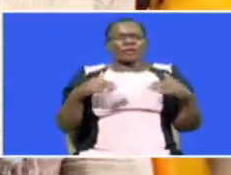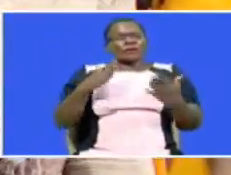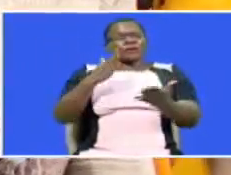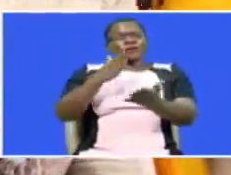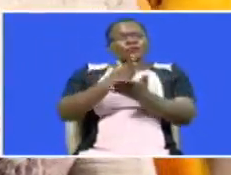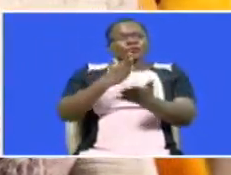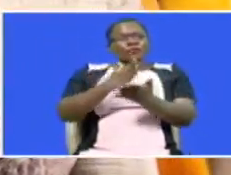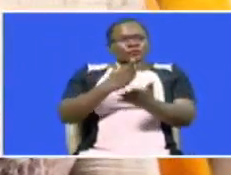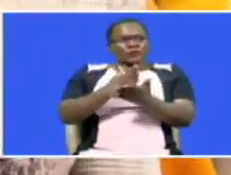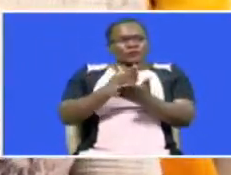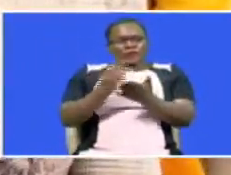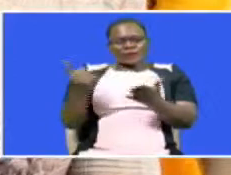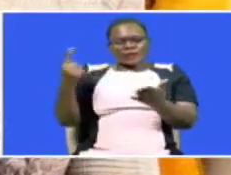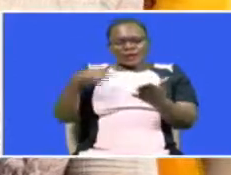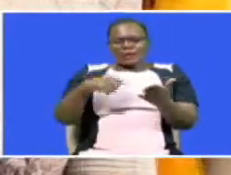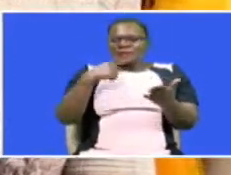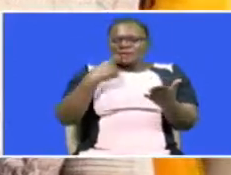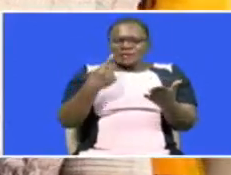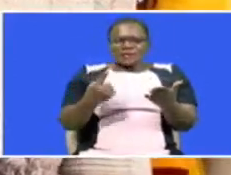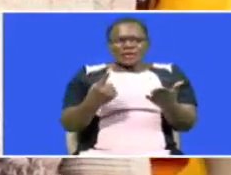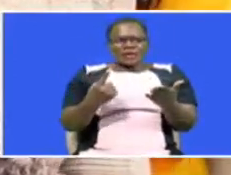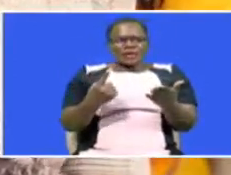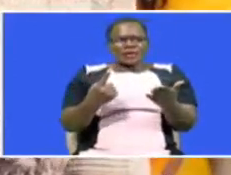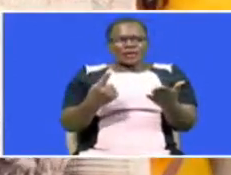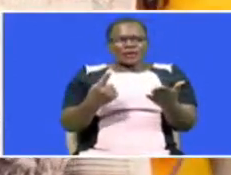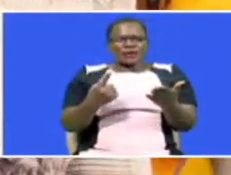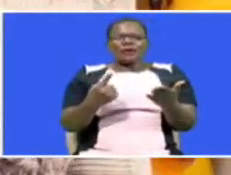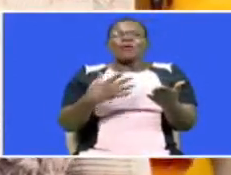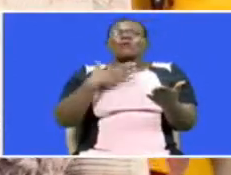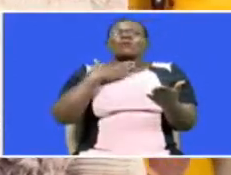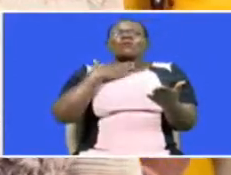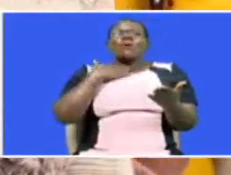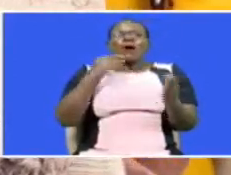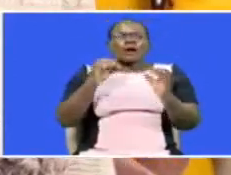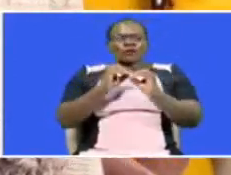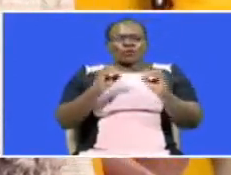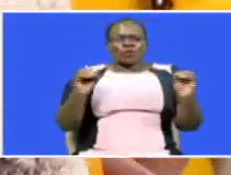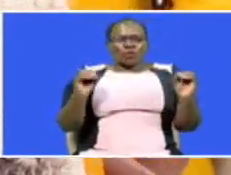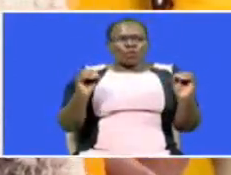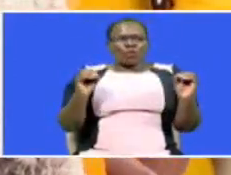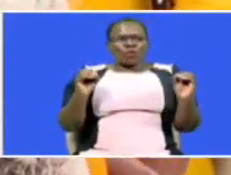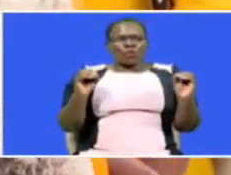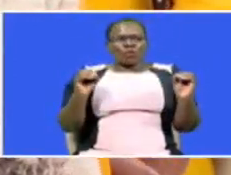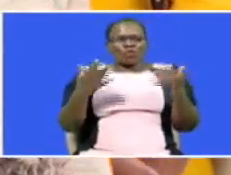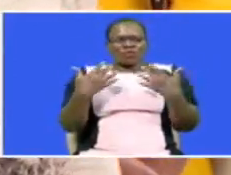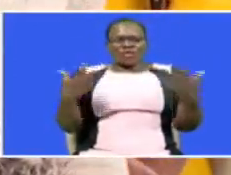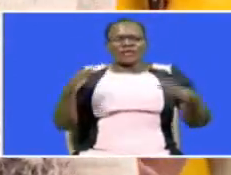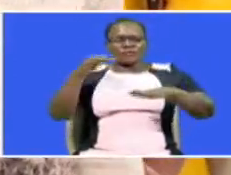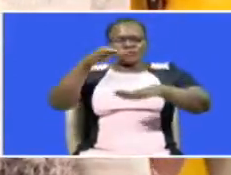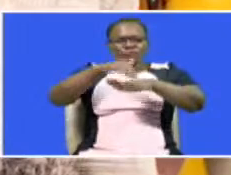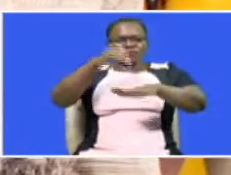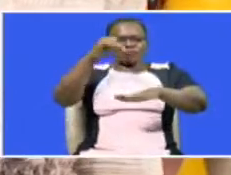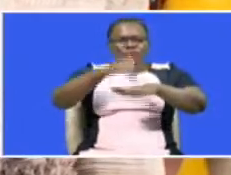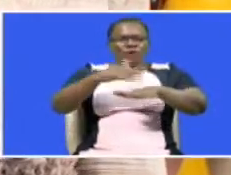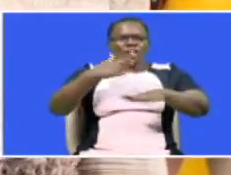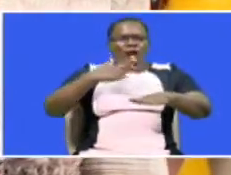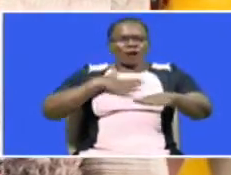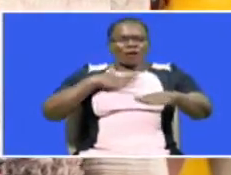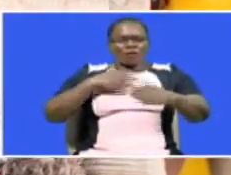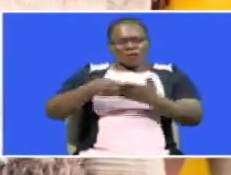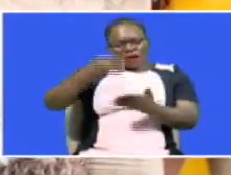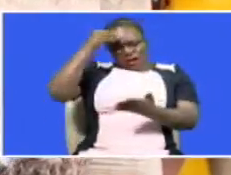coming out and saying we don't want anything that will be able to disrupt our